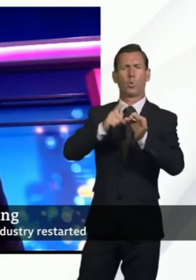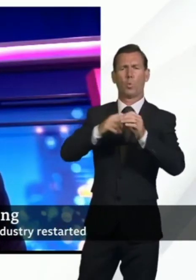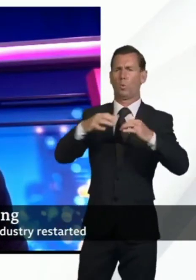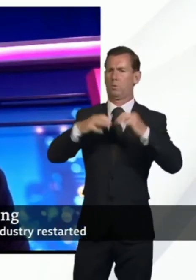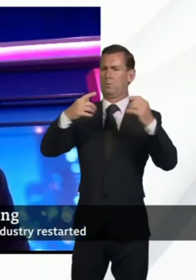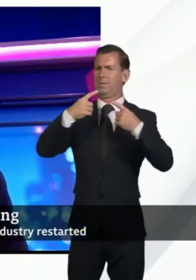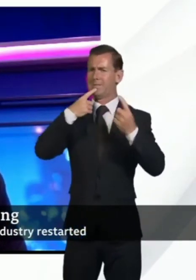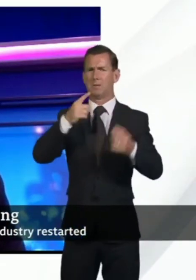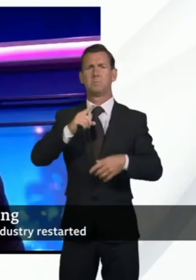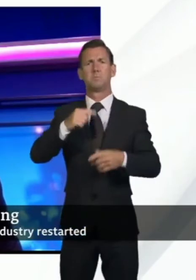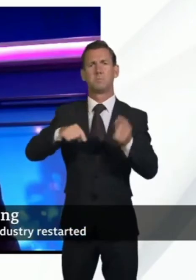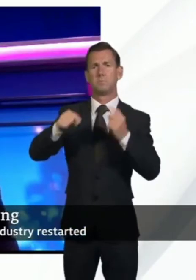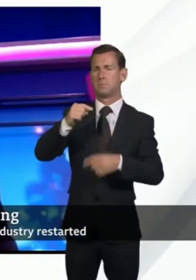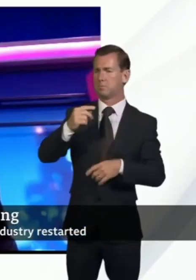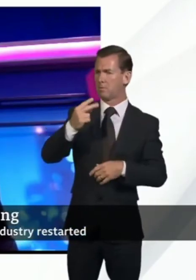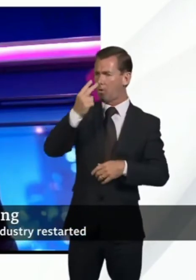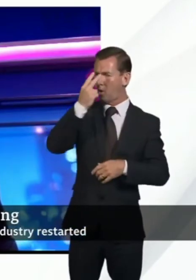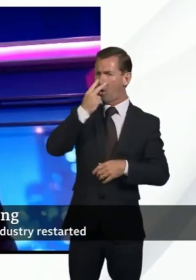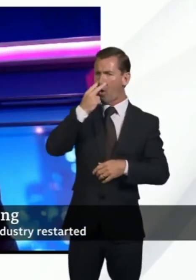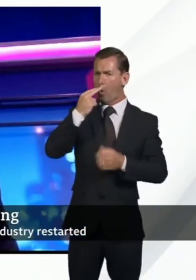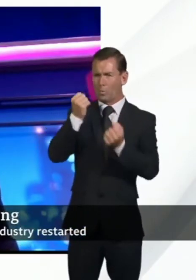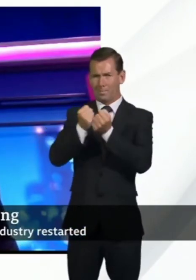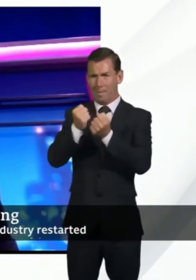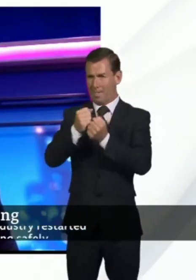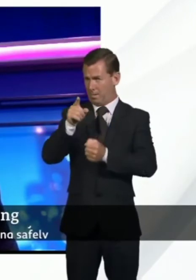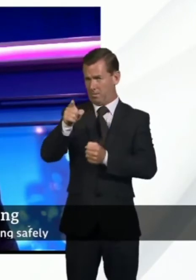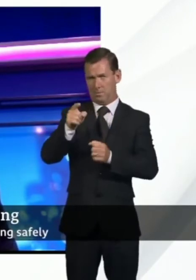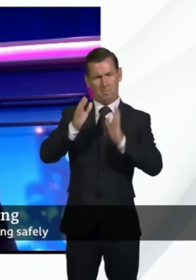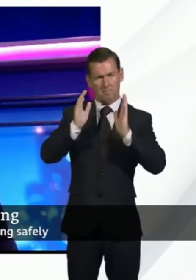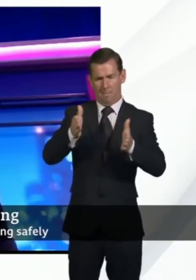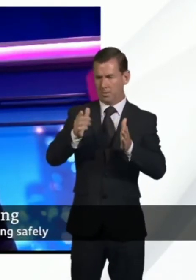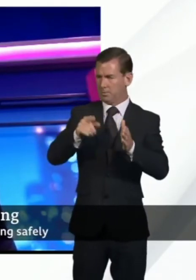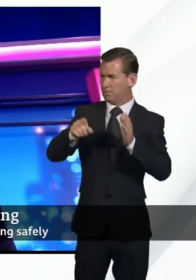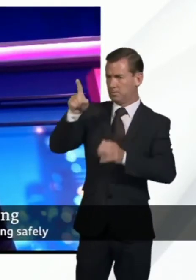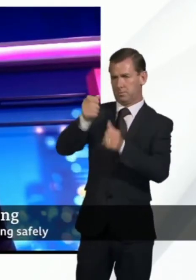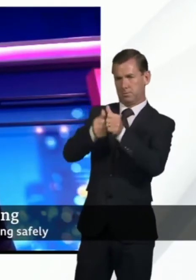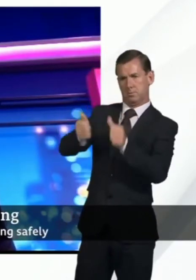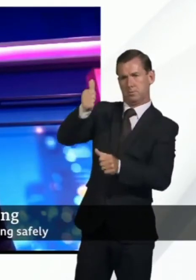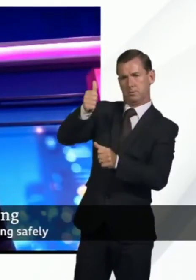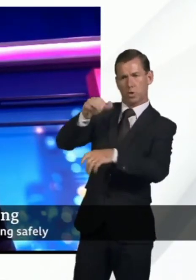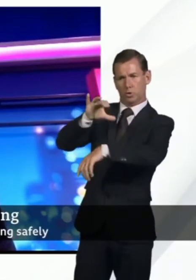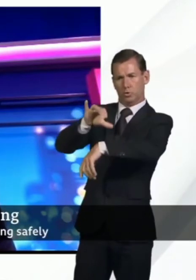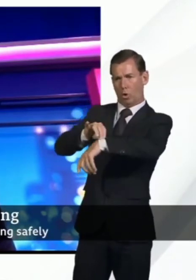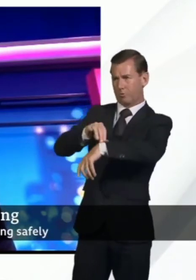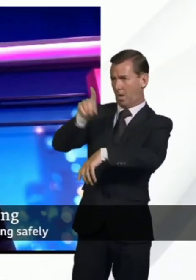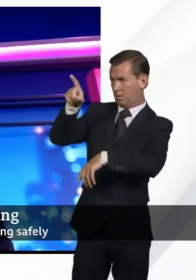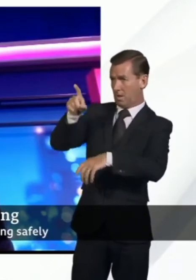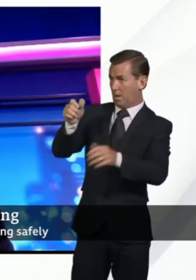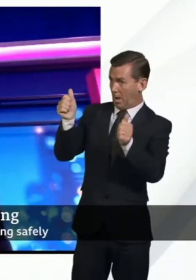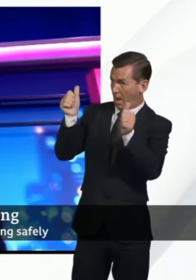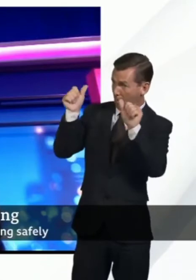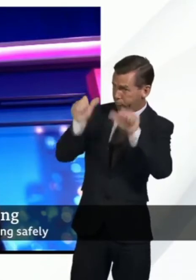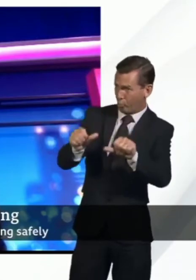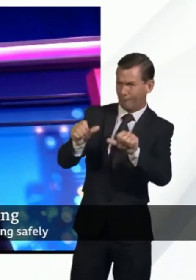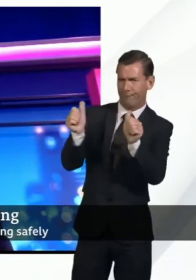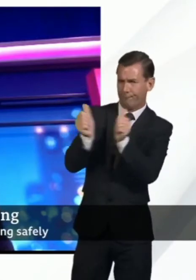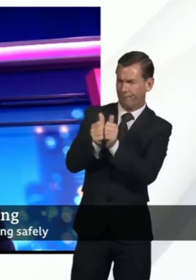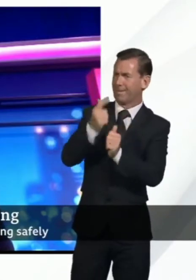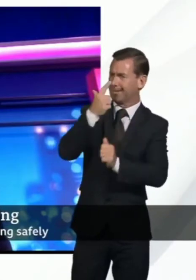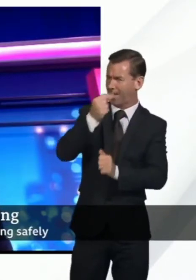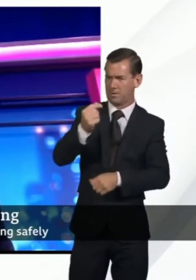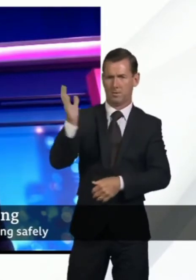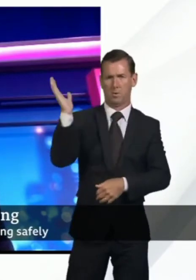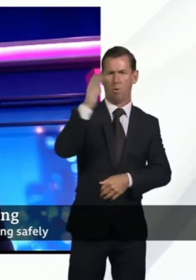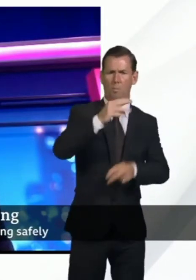older people will return to care homes without the approval of a clinician, which seems to